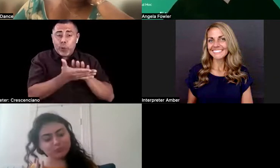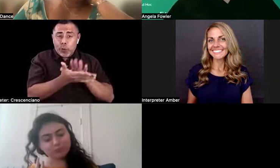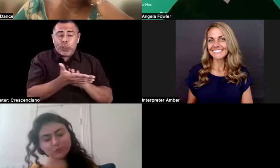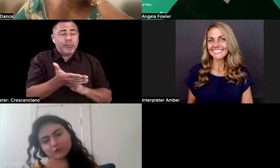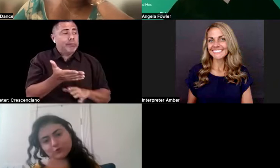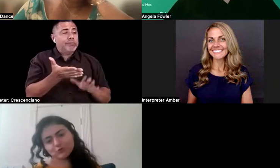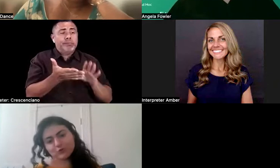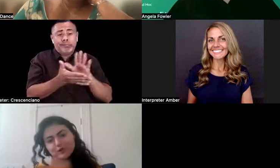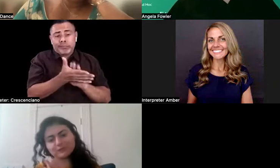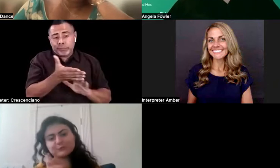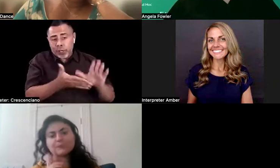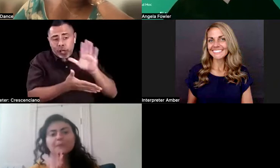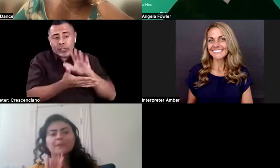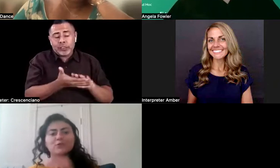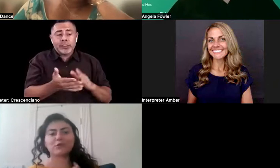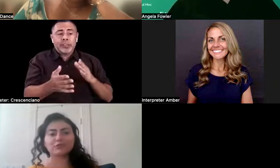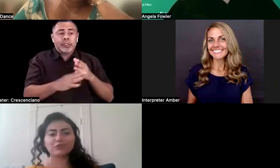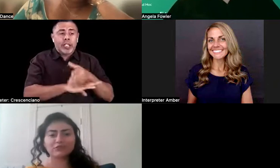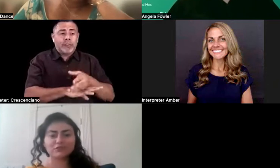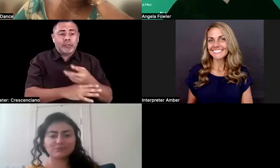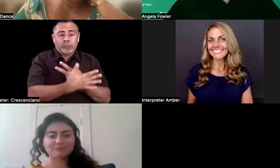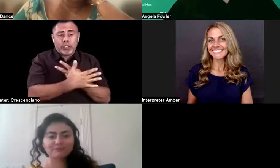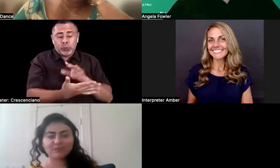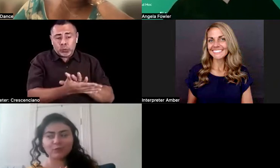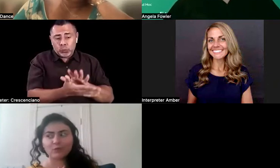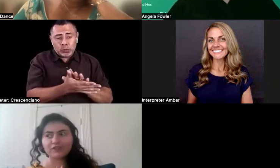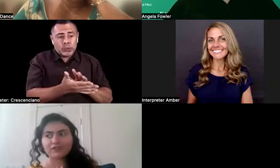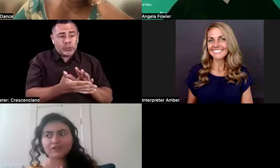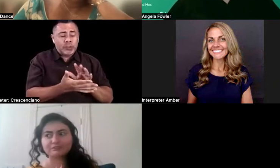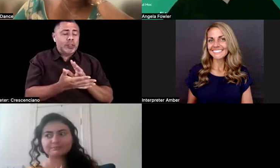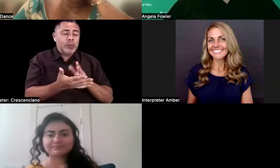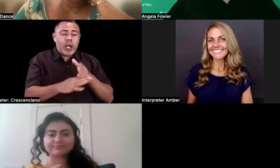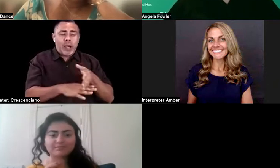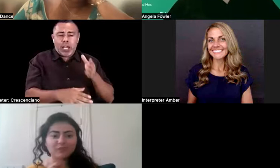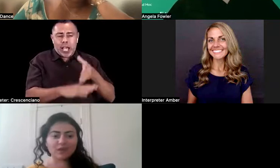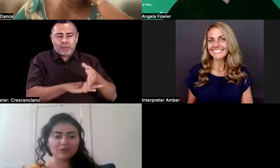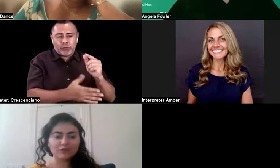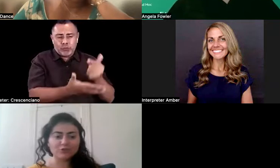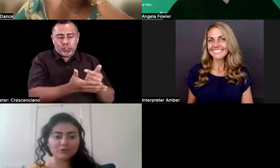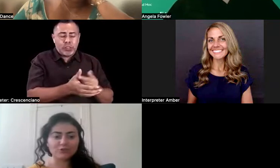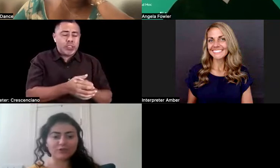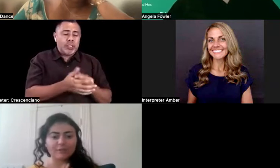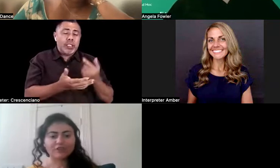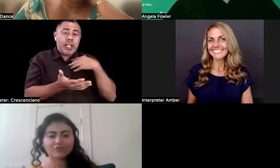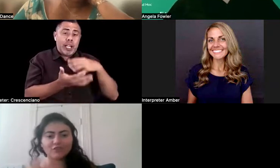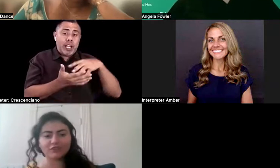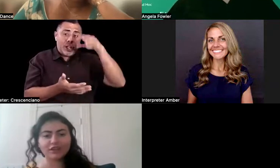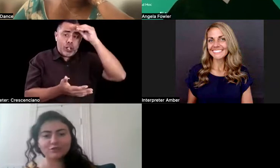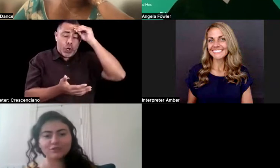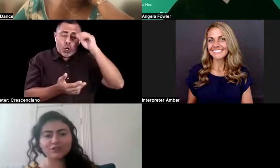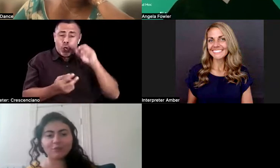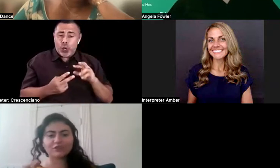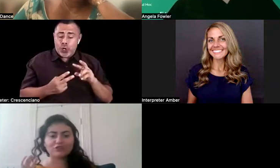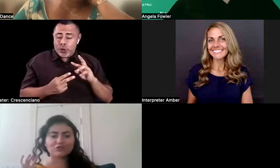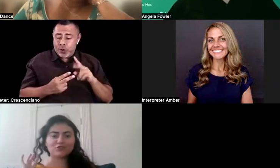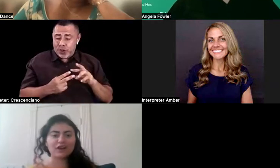post-graduate. So I've learned whether I wanted to use accommodation, not